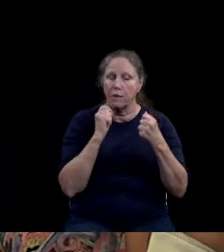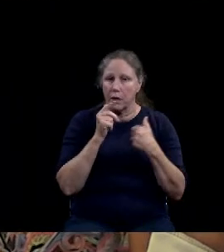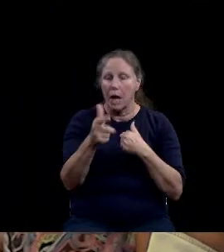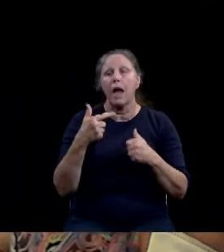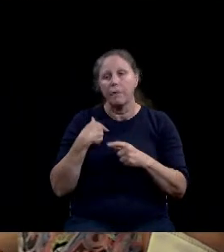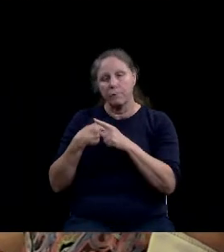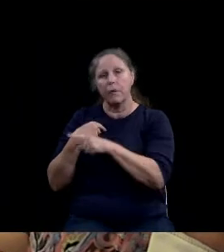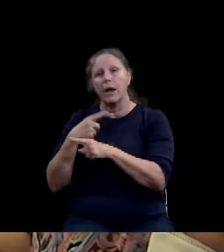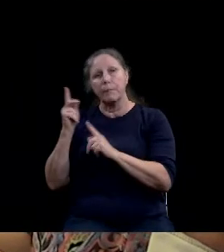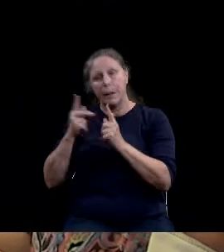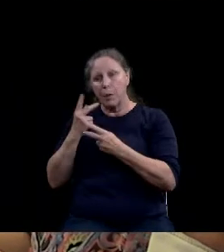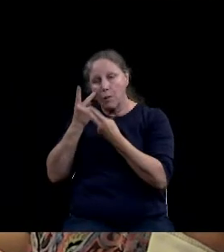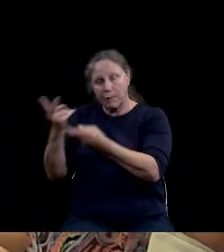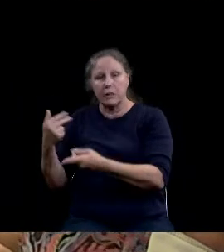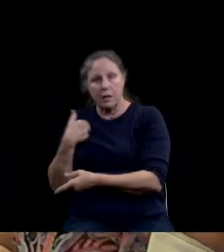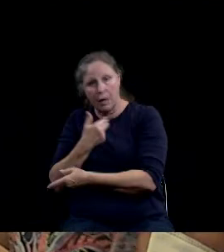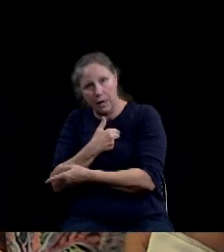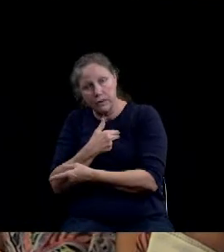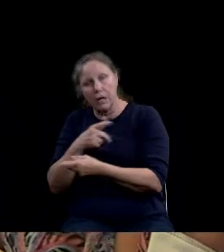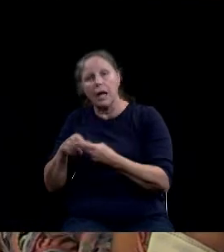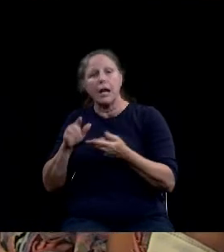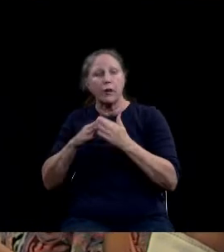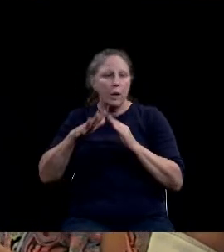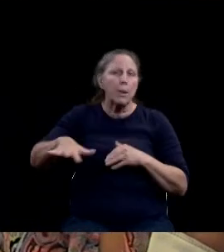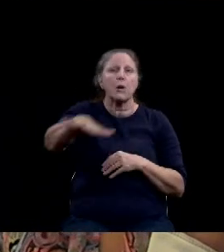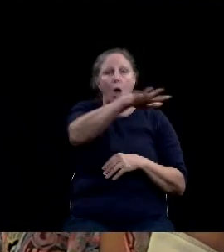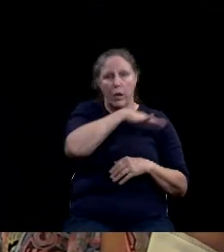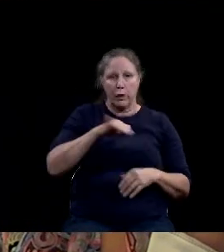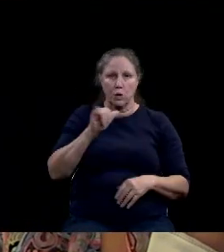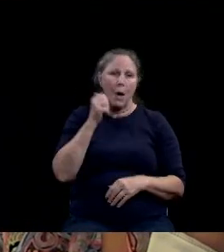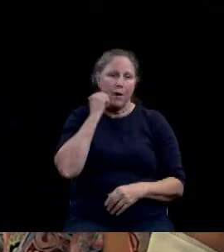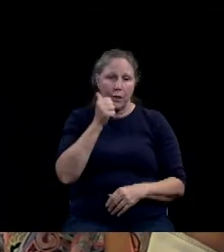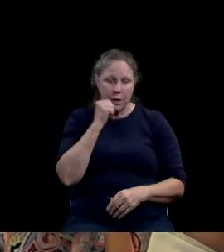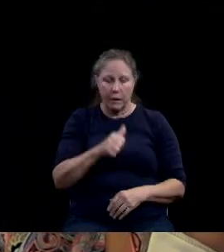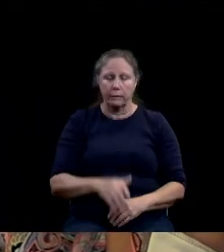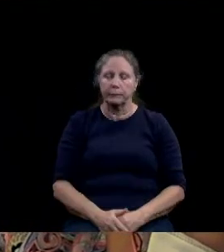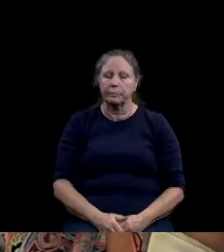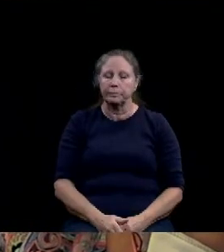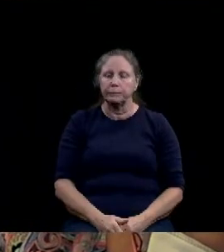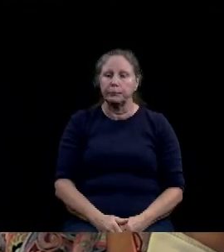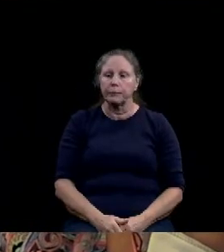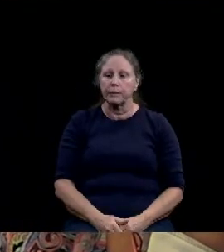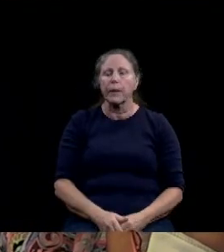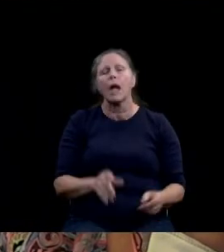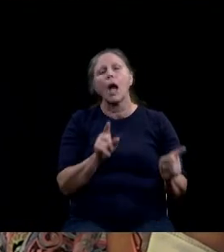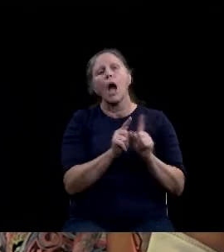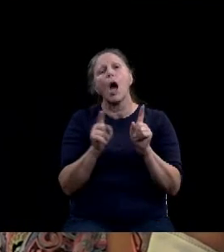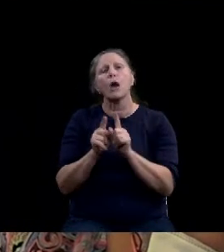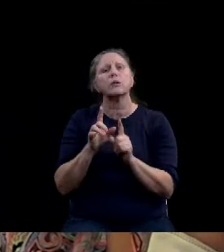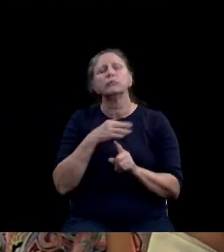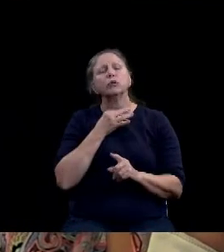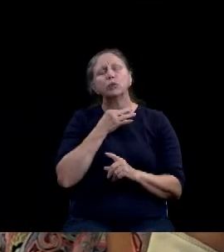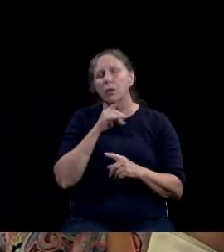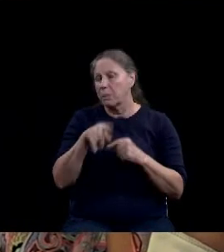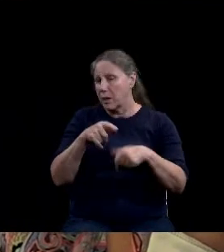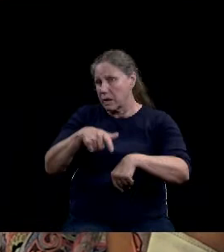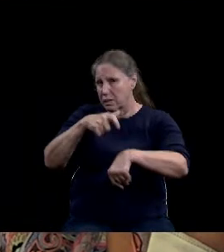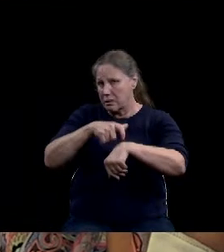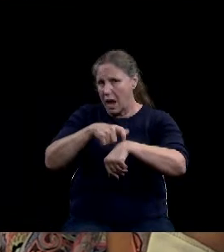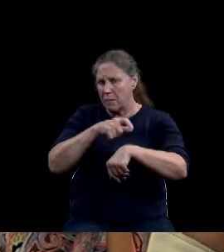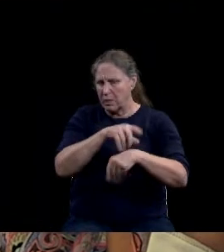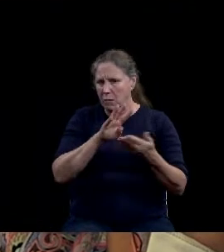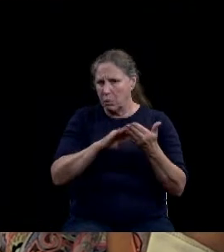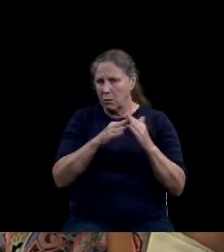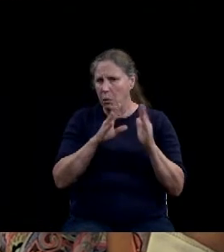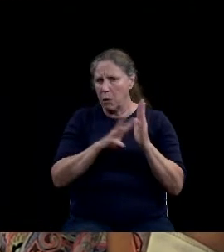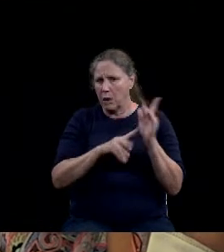deal with on a daily basis basis. I also question timing of our dealings with the city of Waco. You all have had approximately